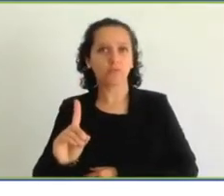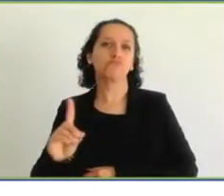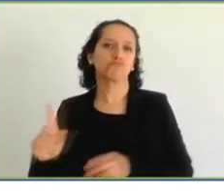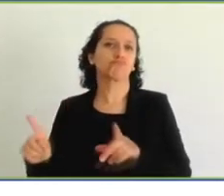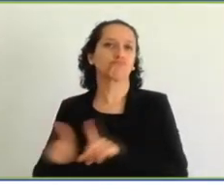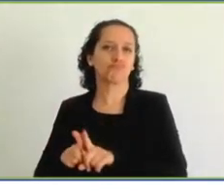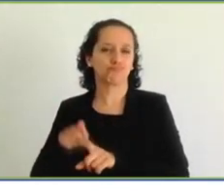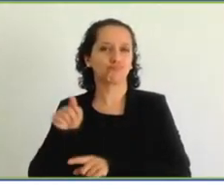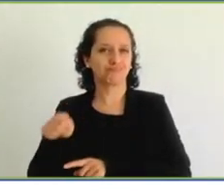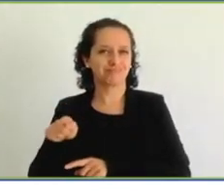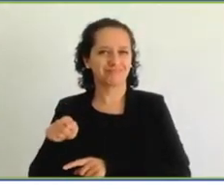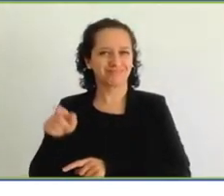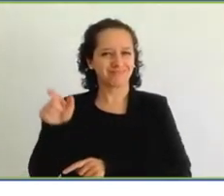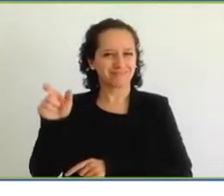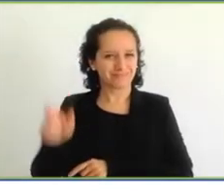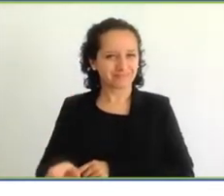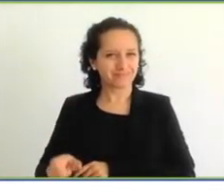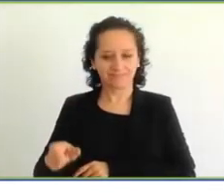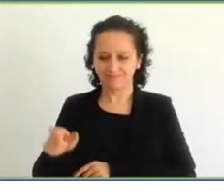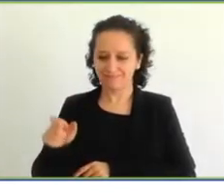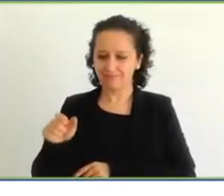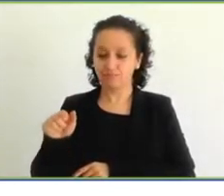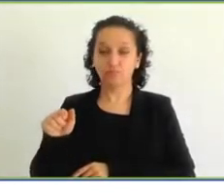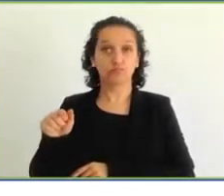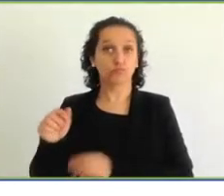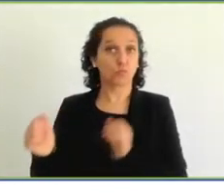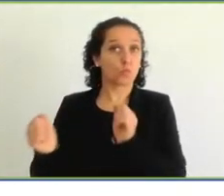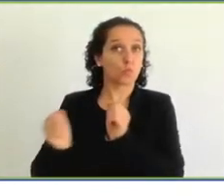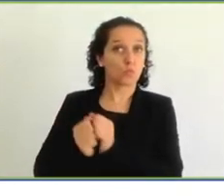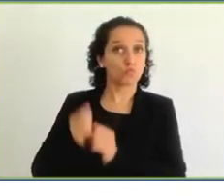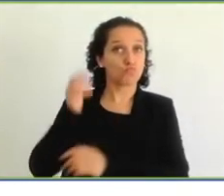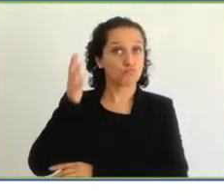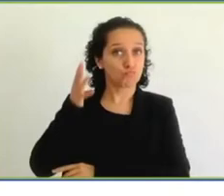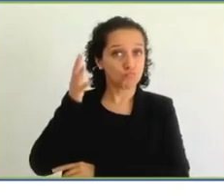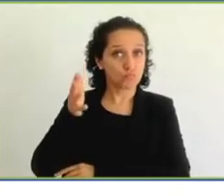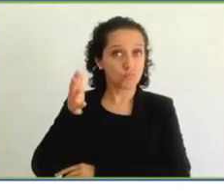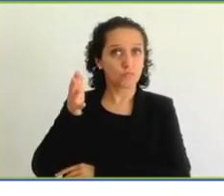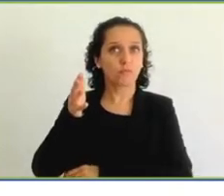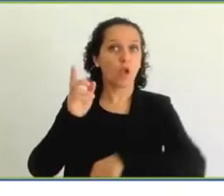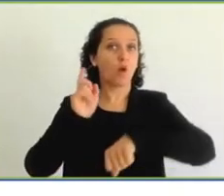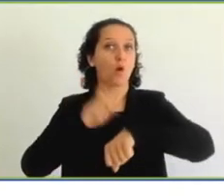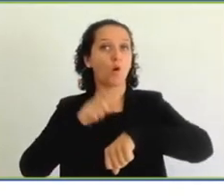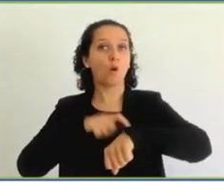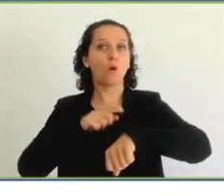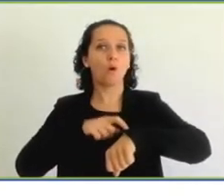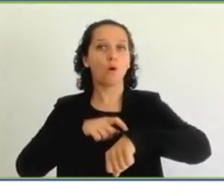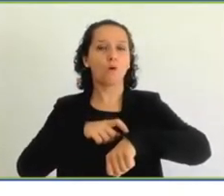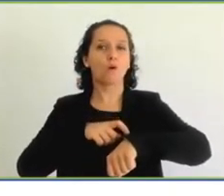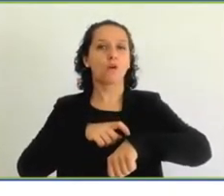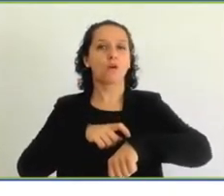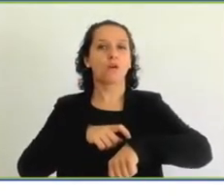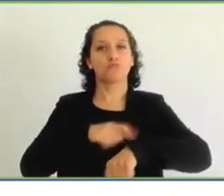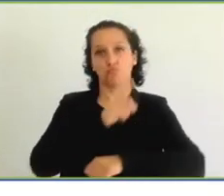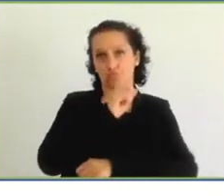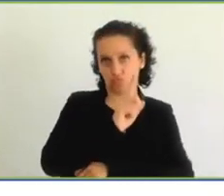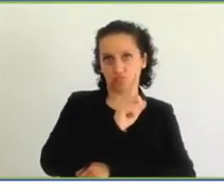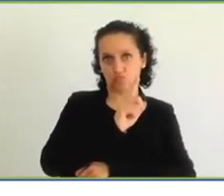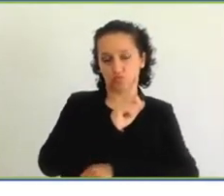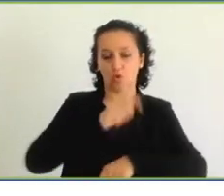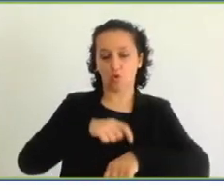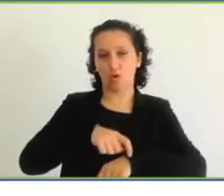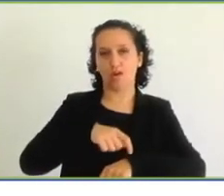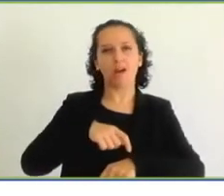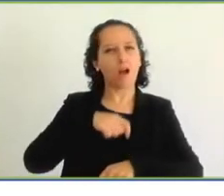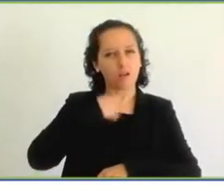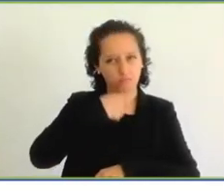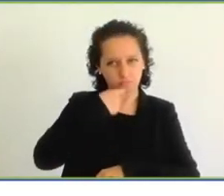noon hour from 1 to 2.30 p.m., so I hope you will also join that as well. We also